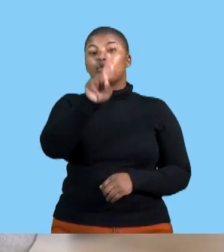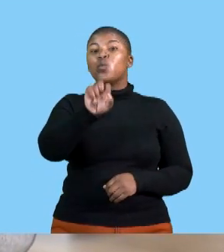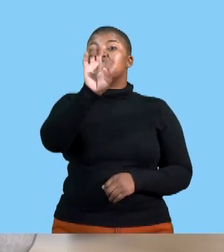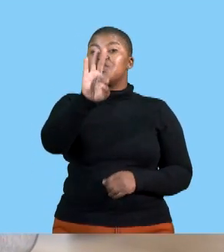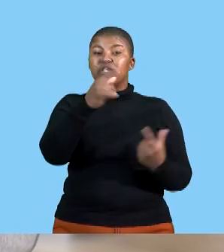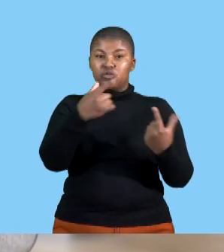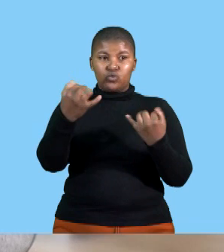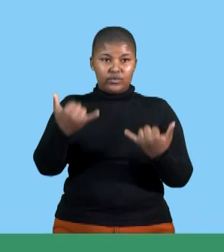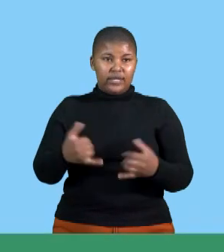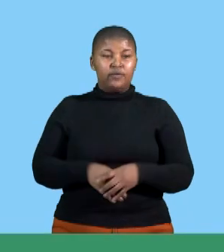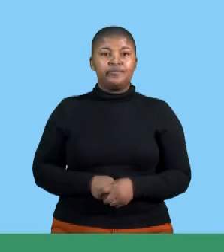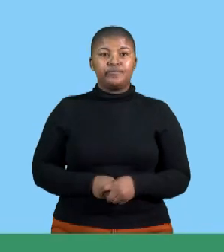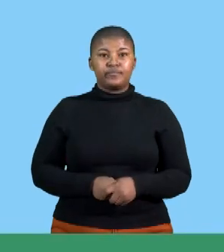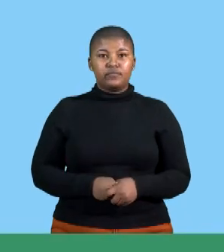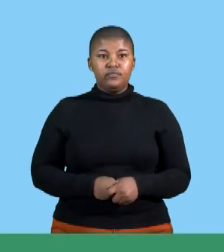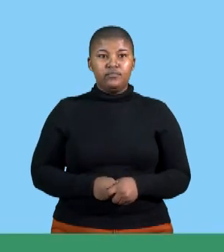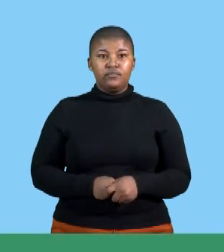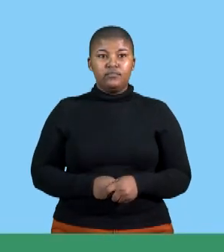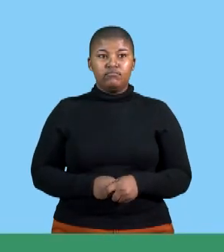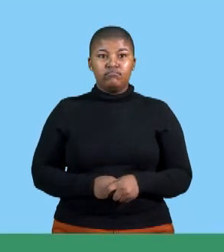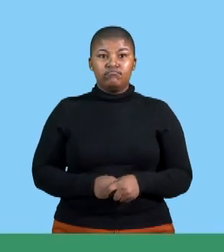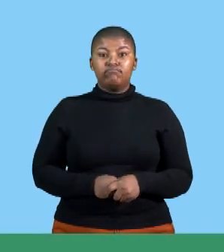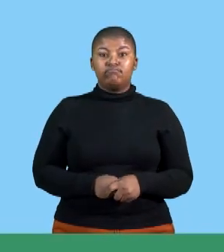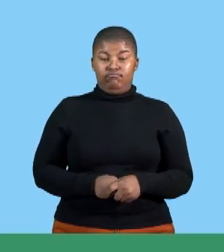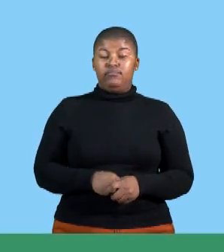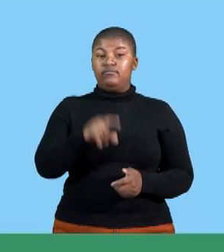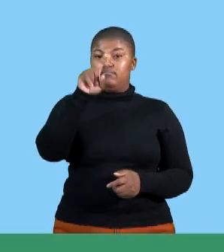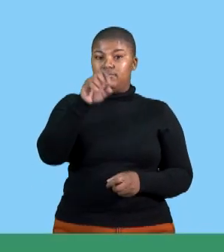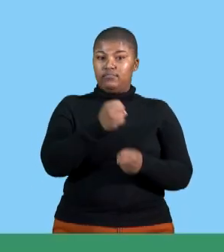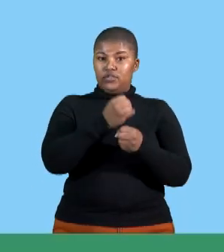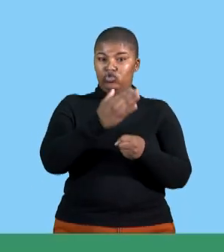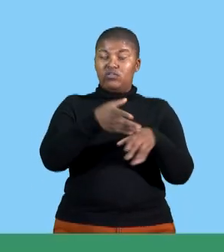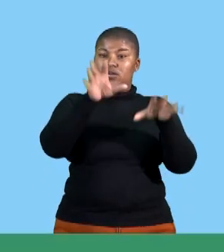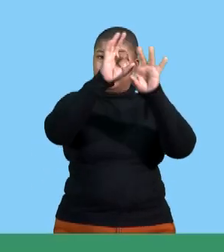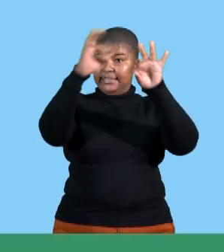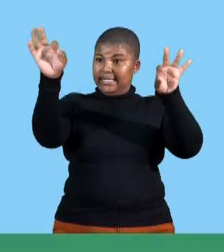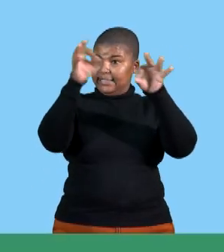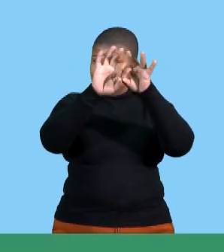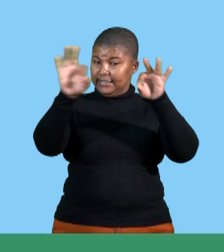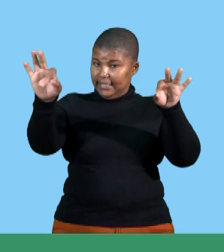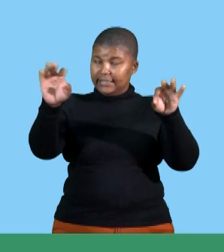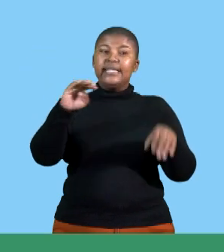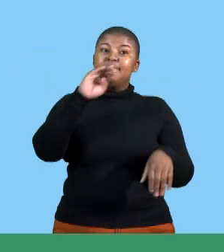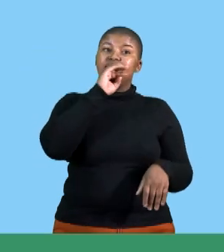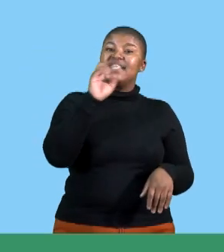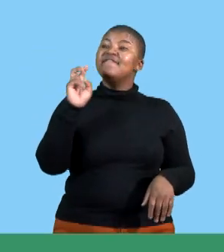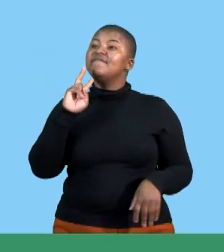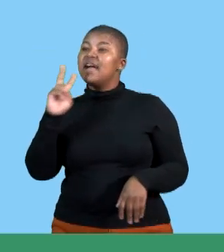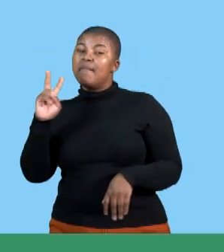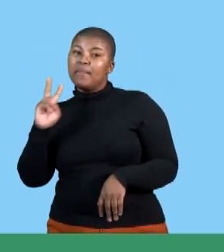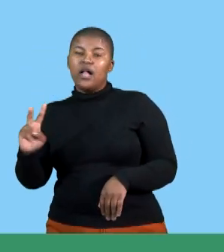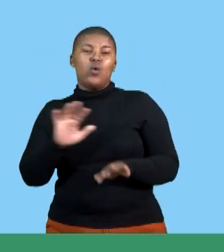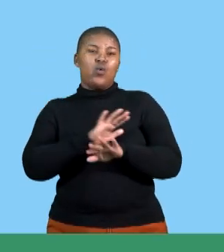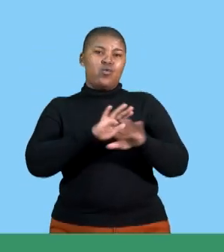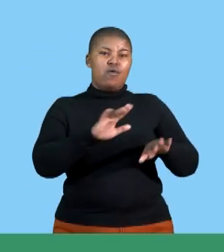number three which says identify whether the following statement represents a verbal or a non